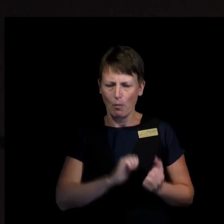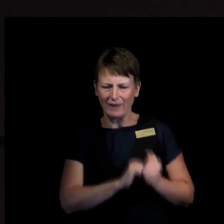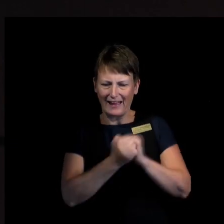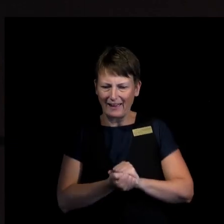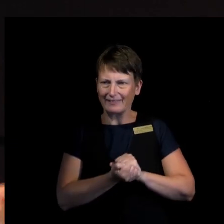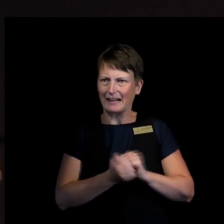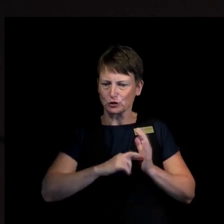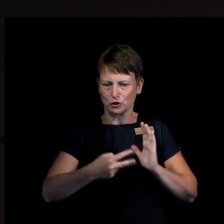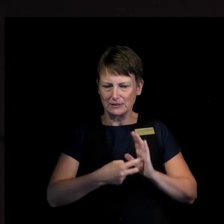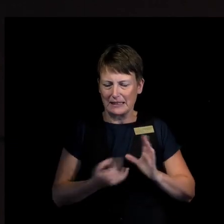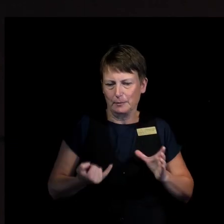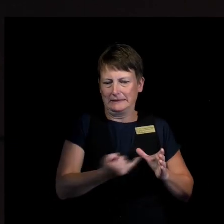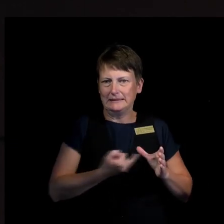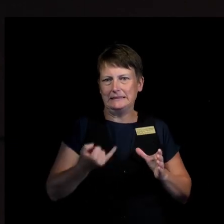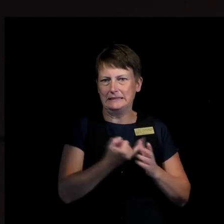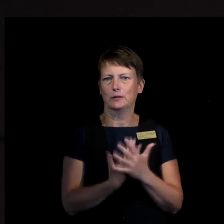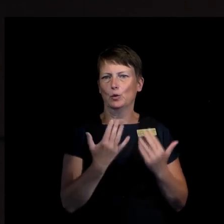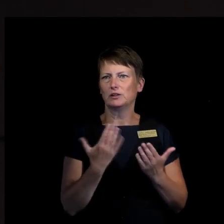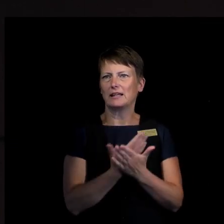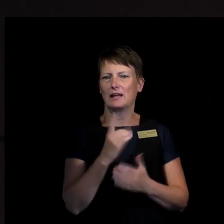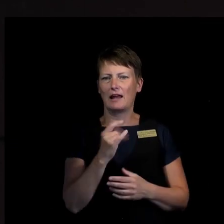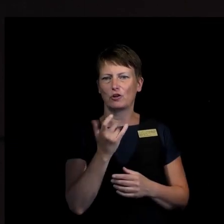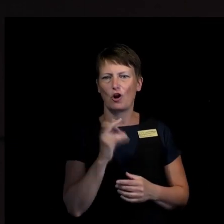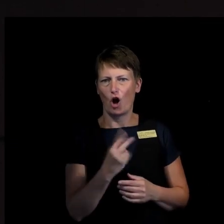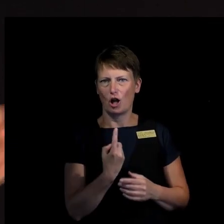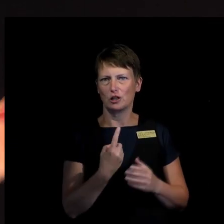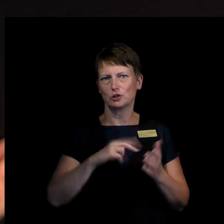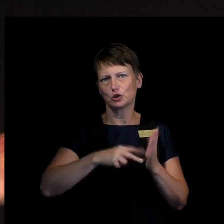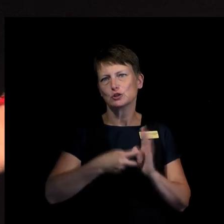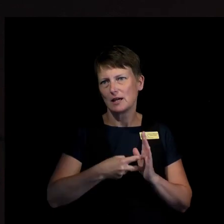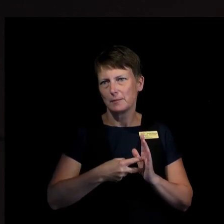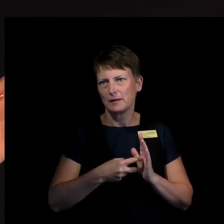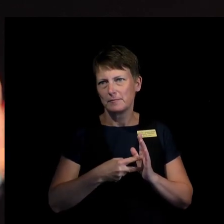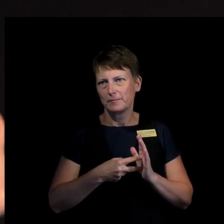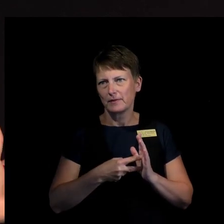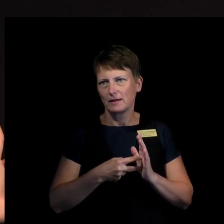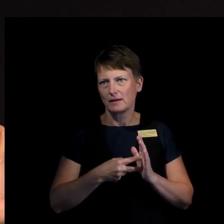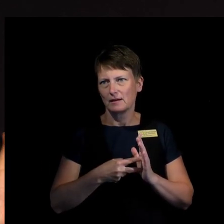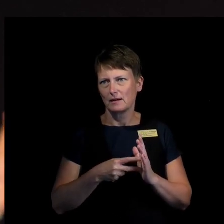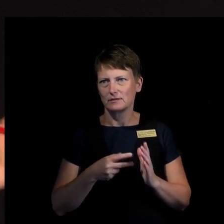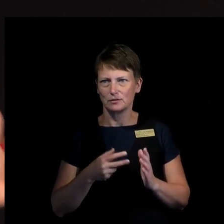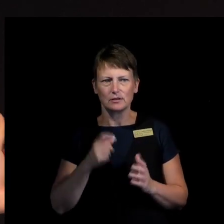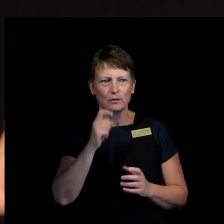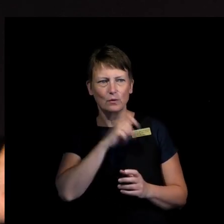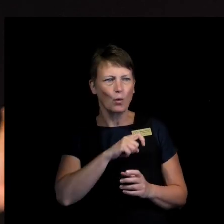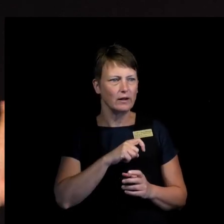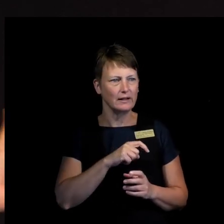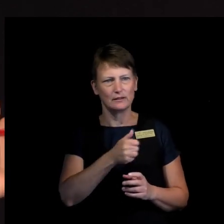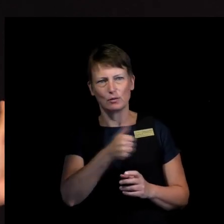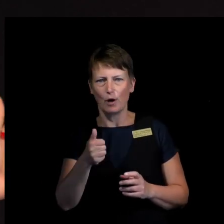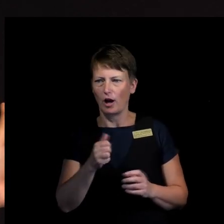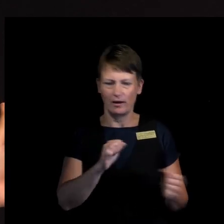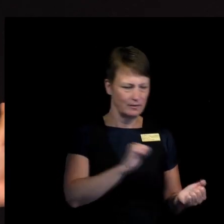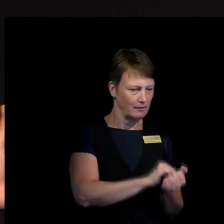sort of an inertia in, in, in these things. It doesn't just change from one position to the other. There are stability